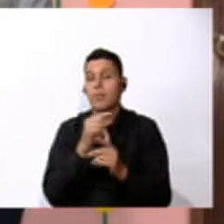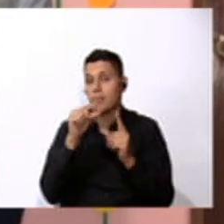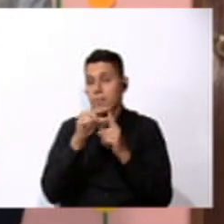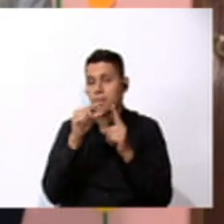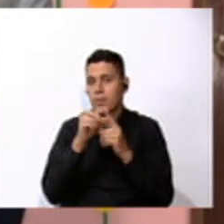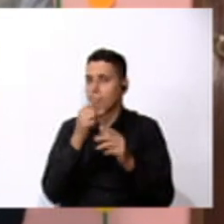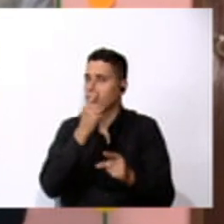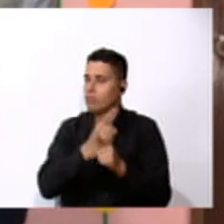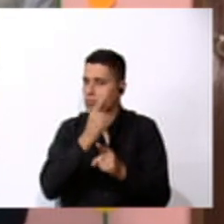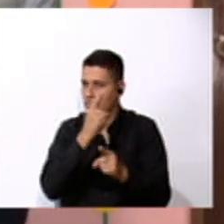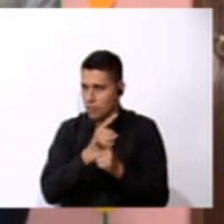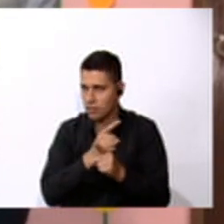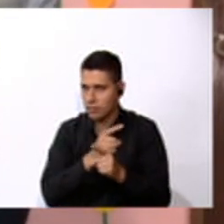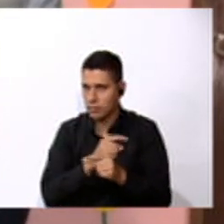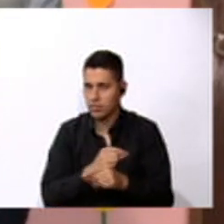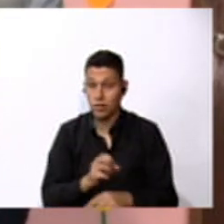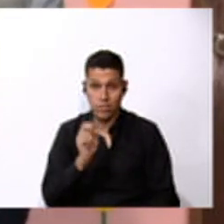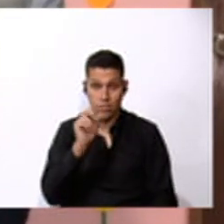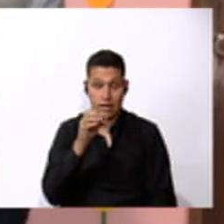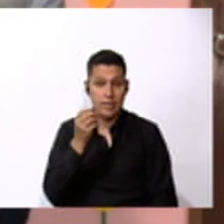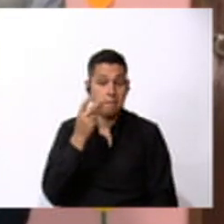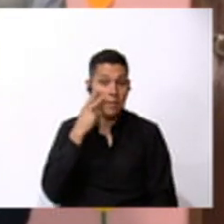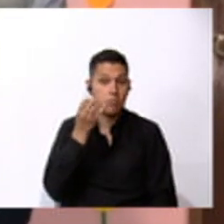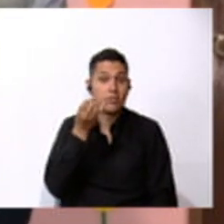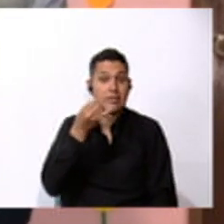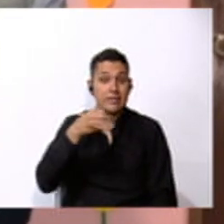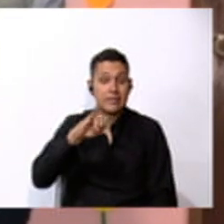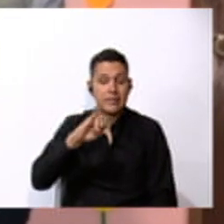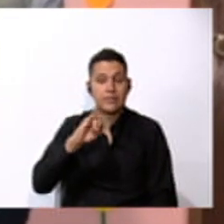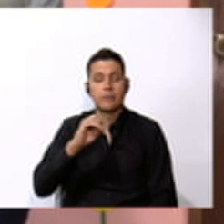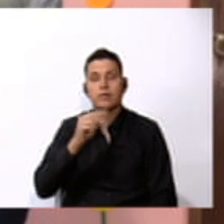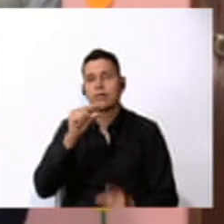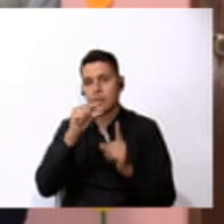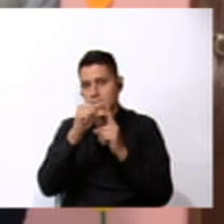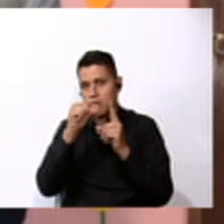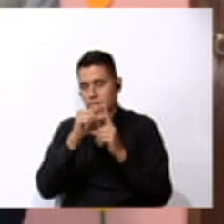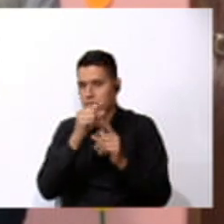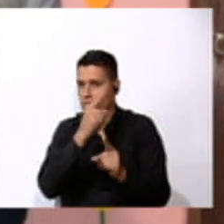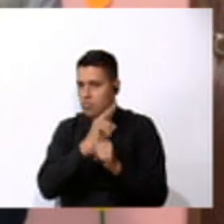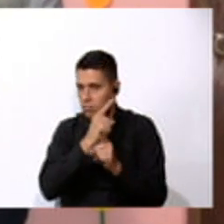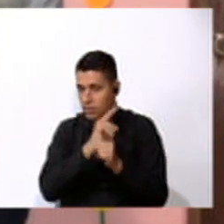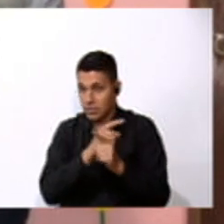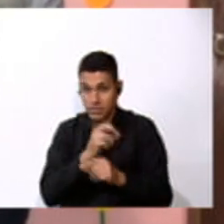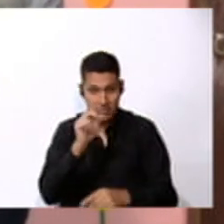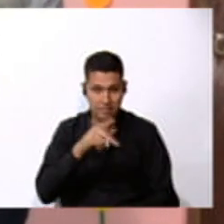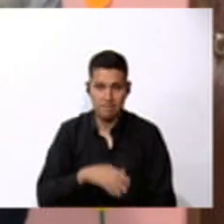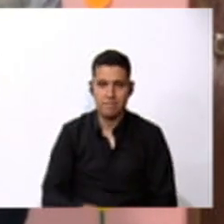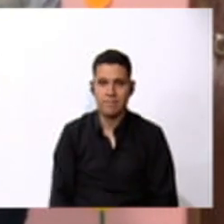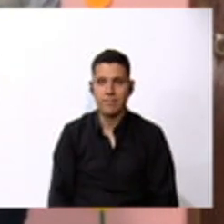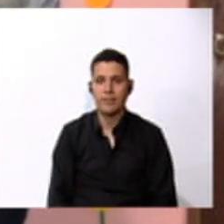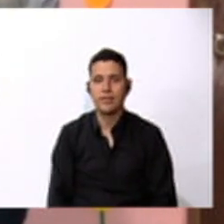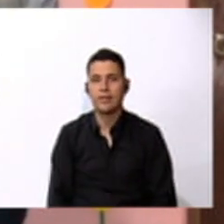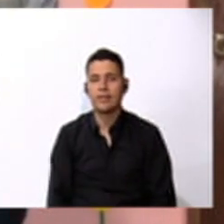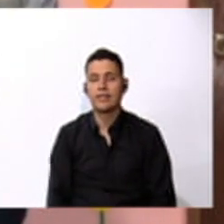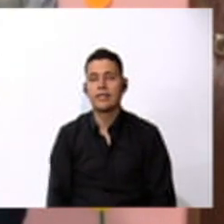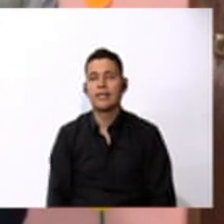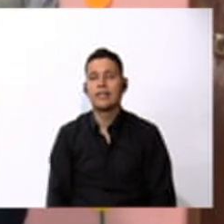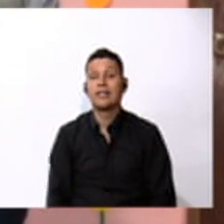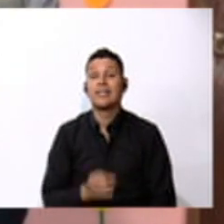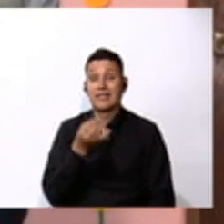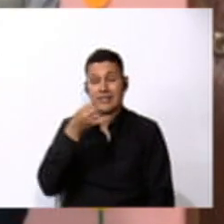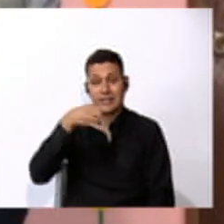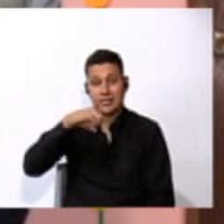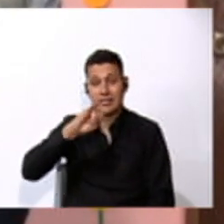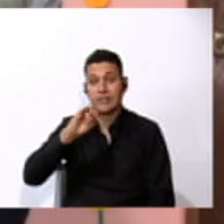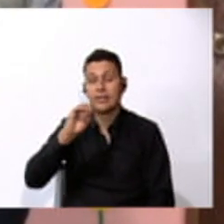Vamos a ver si la preposición está correcta. If the answer